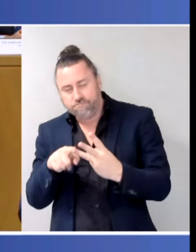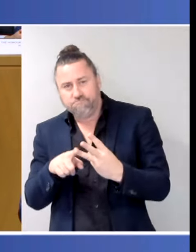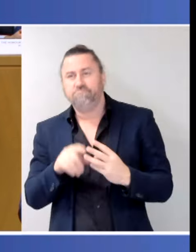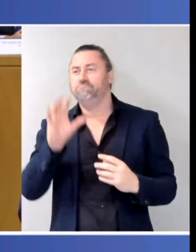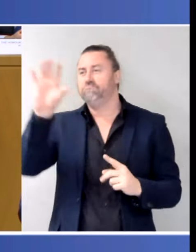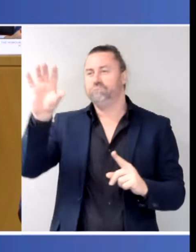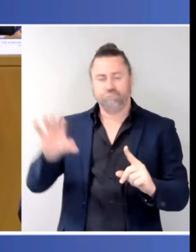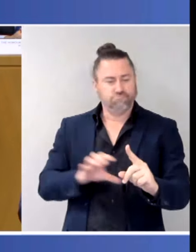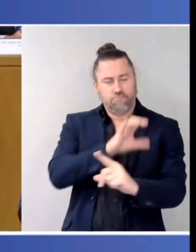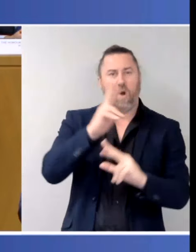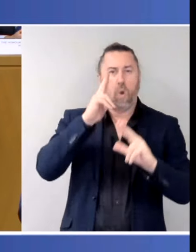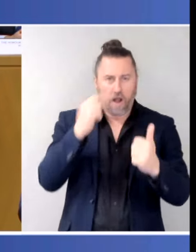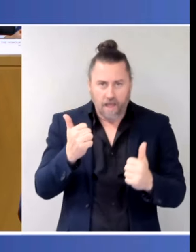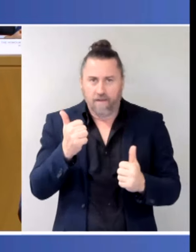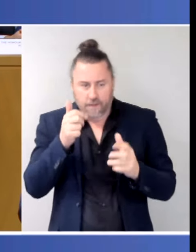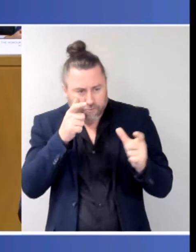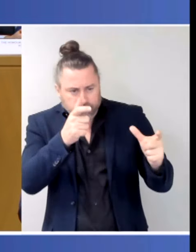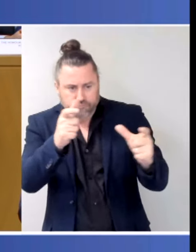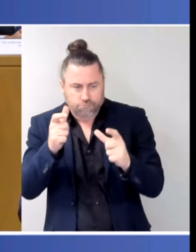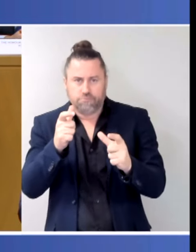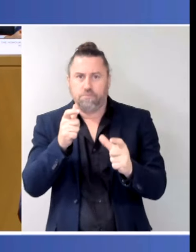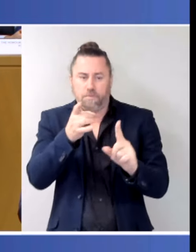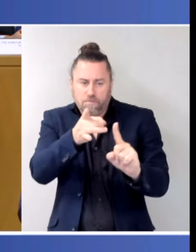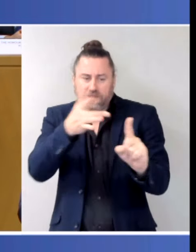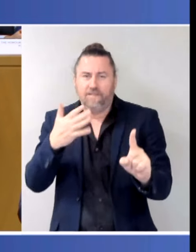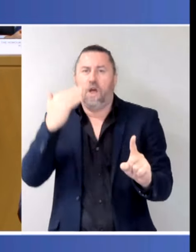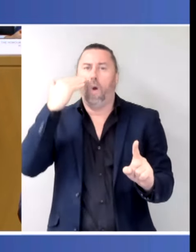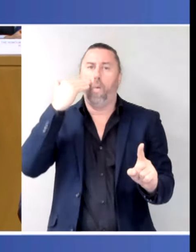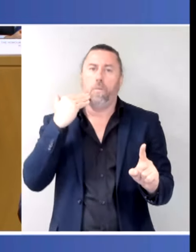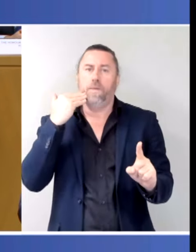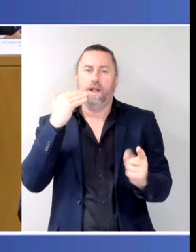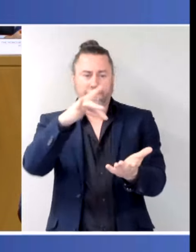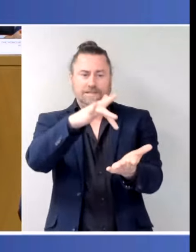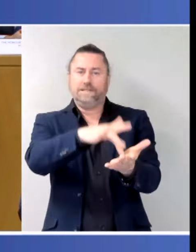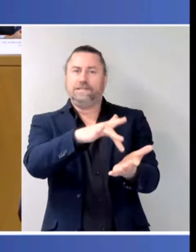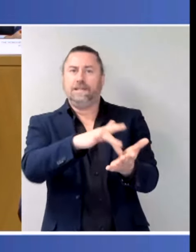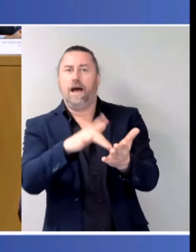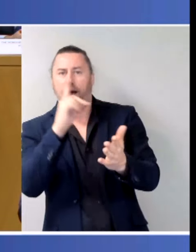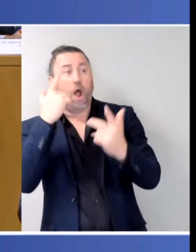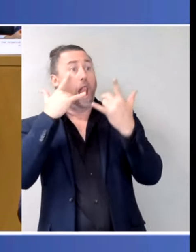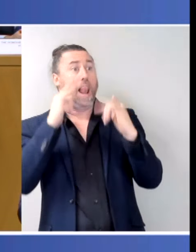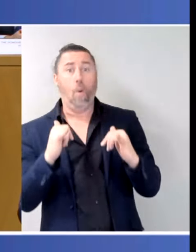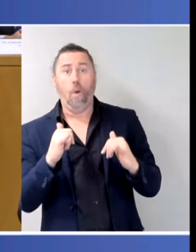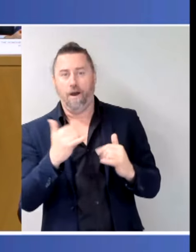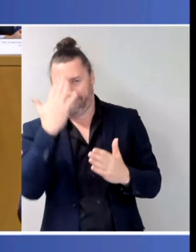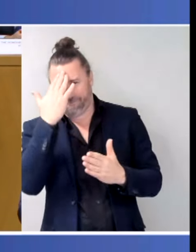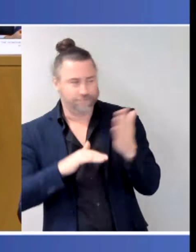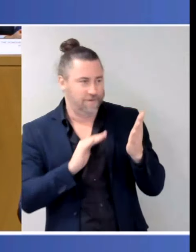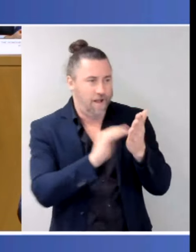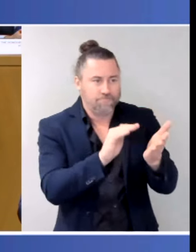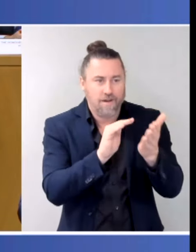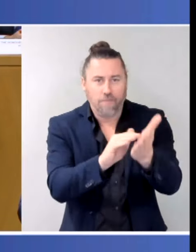have oversight in the way that these things work. They're in the best position to determine